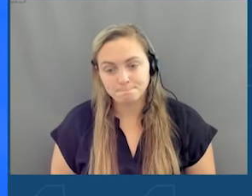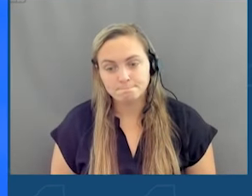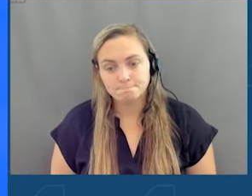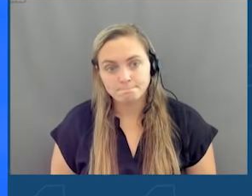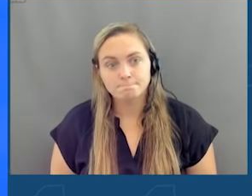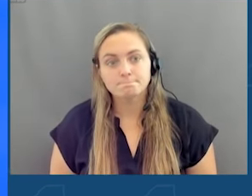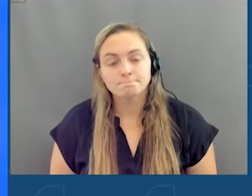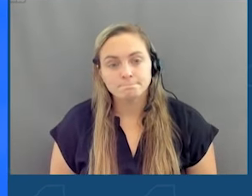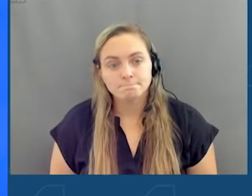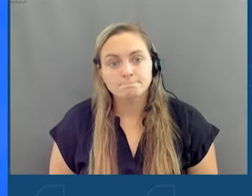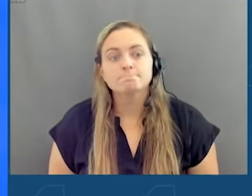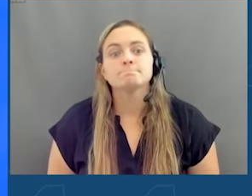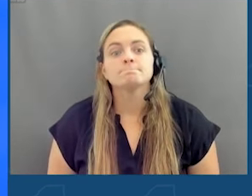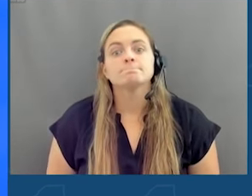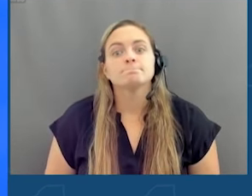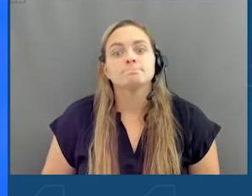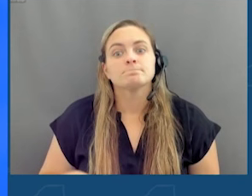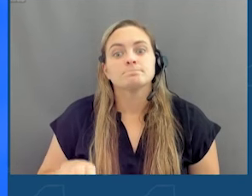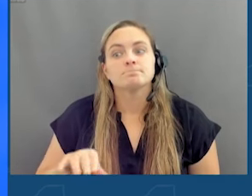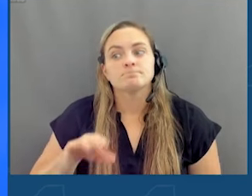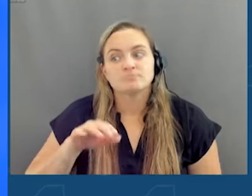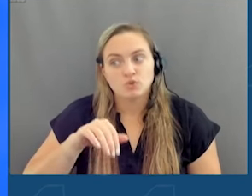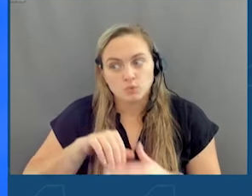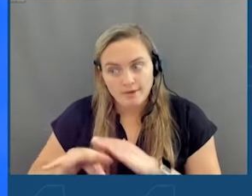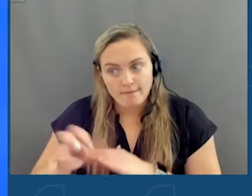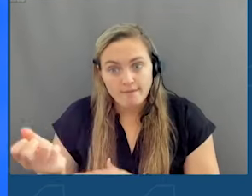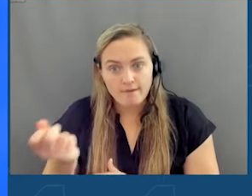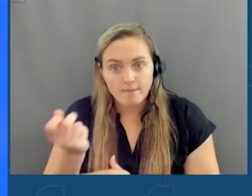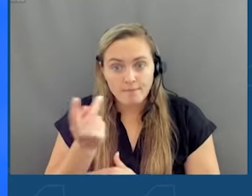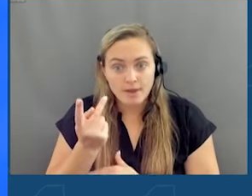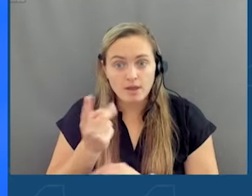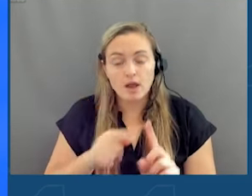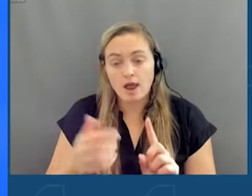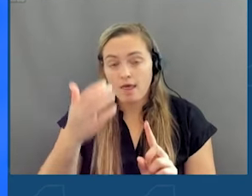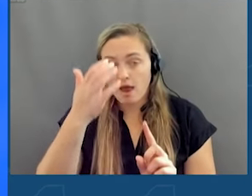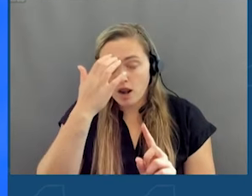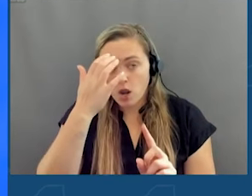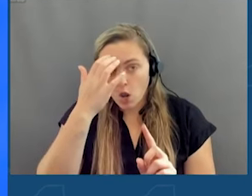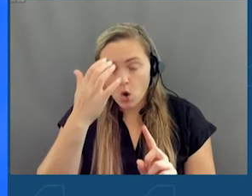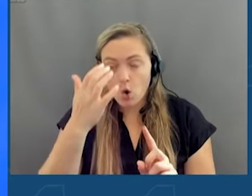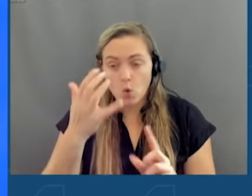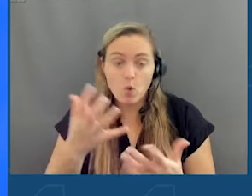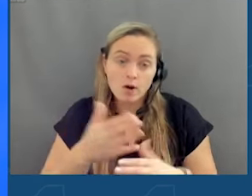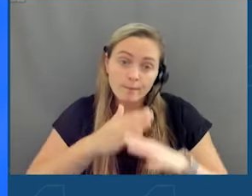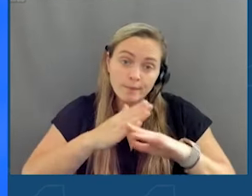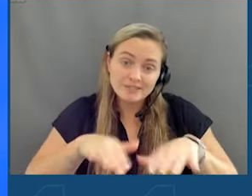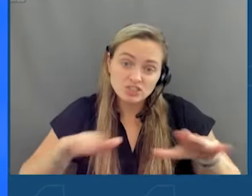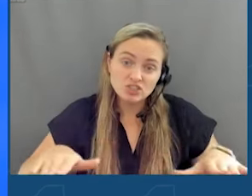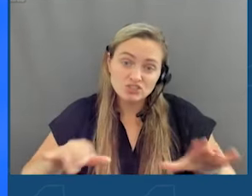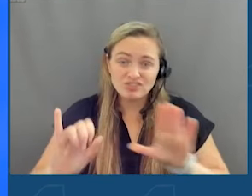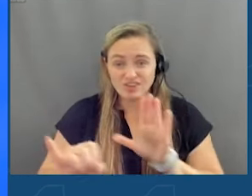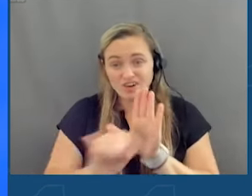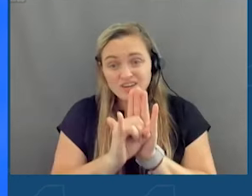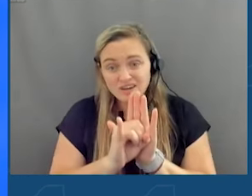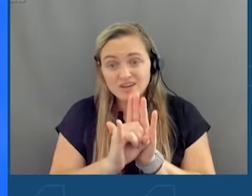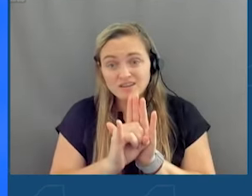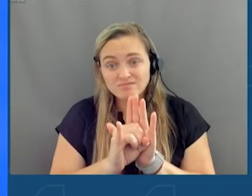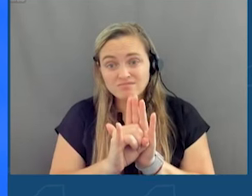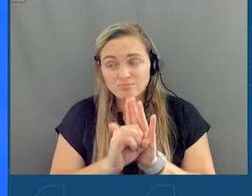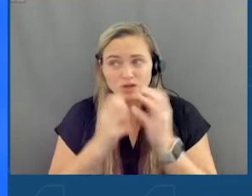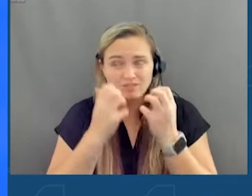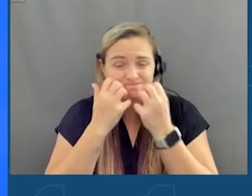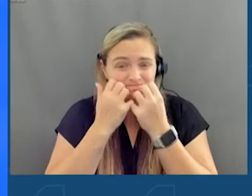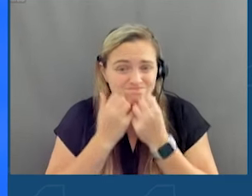the brink and was brought back. I will tell you in her own words, but I know that we want to protect our children's identities. And we care about them deeply.